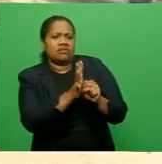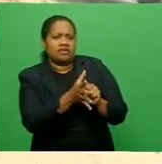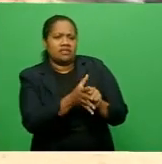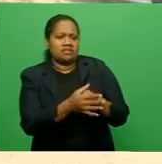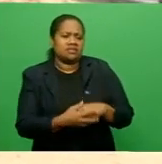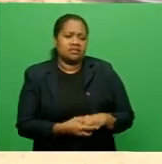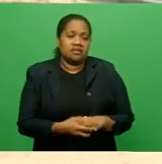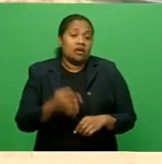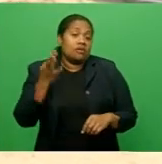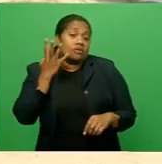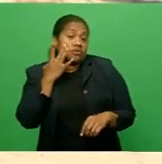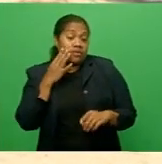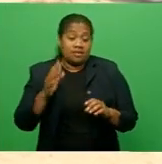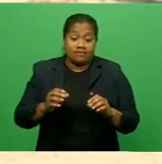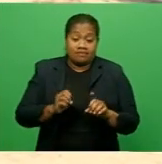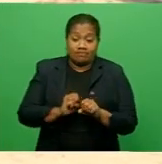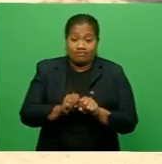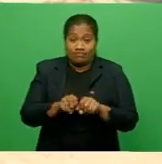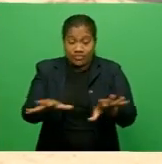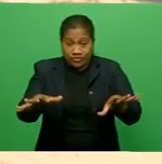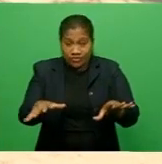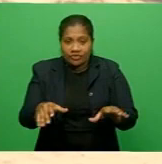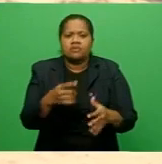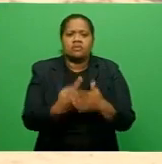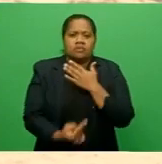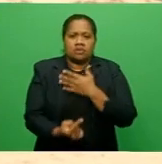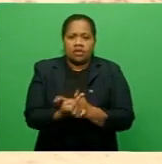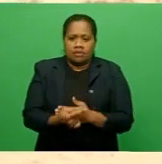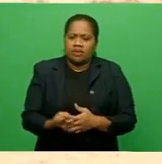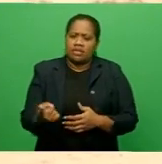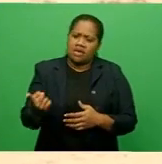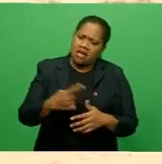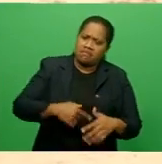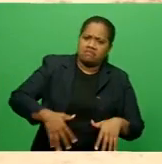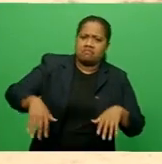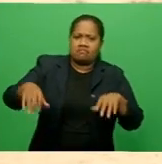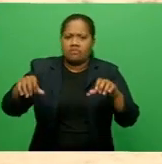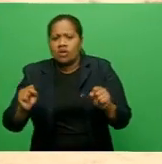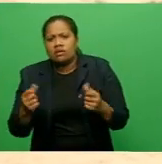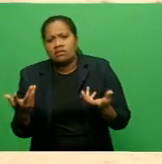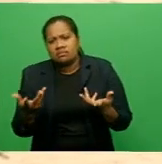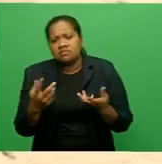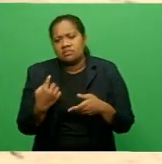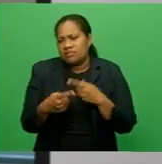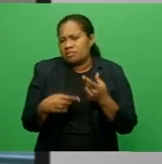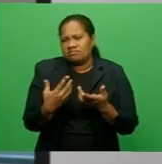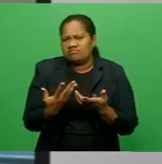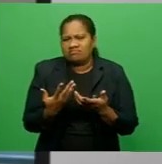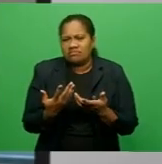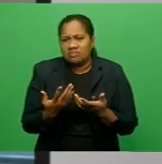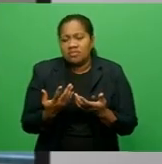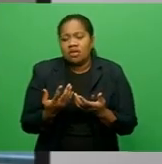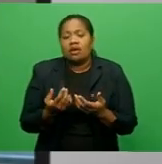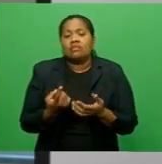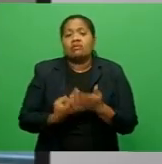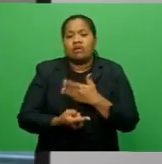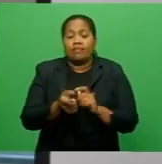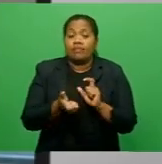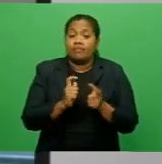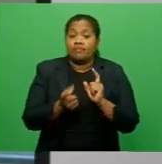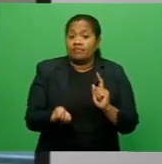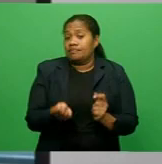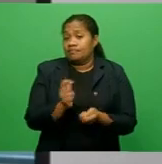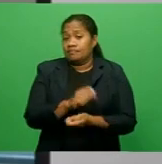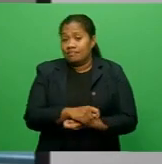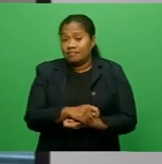Because while the pandemic of this scale or larger have come and gone, usually about once every century, climate change and the